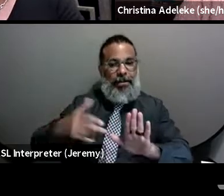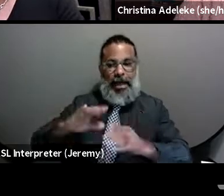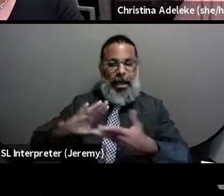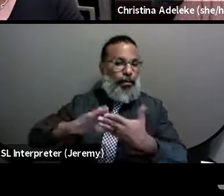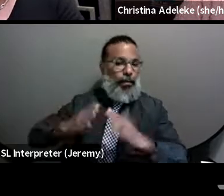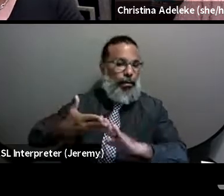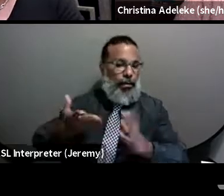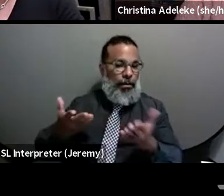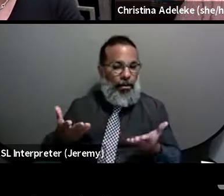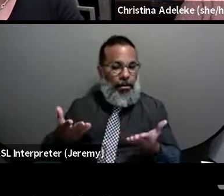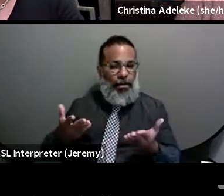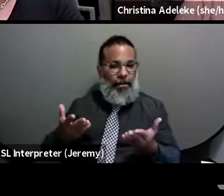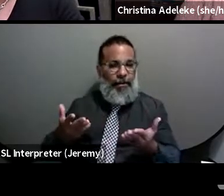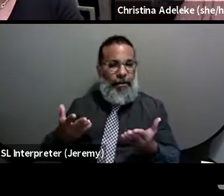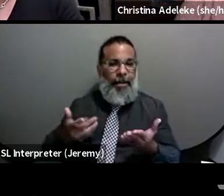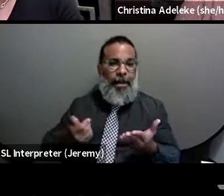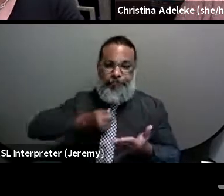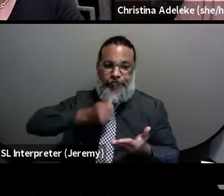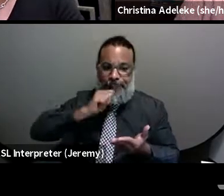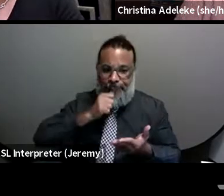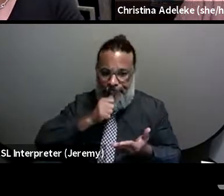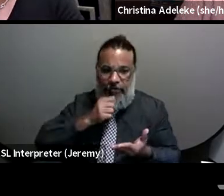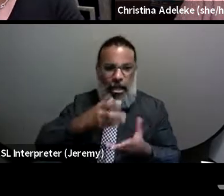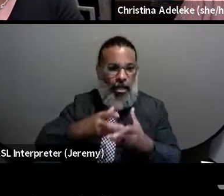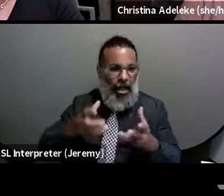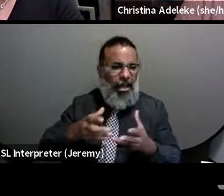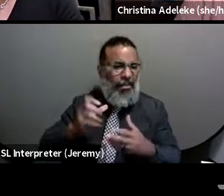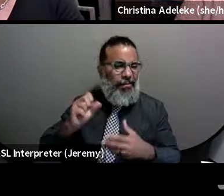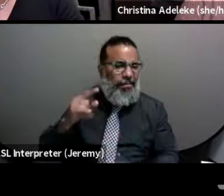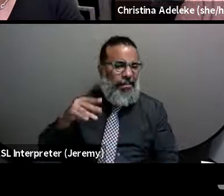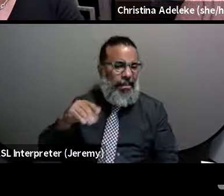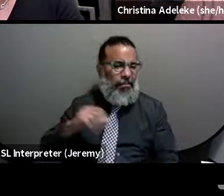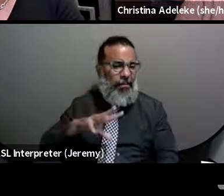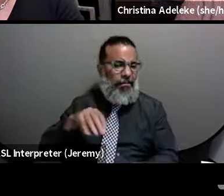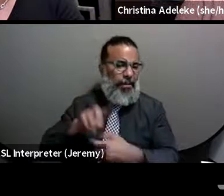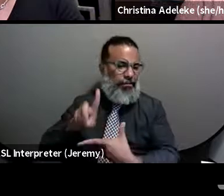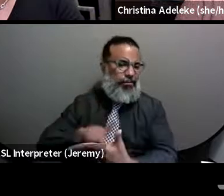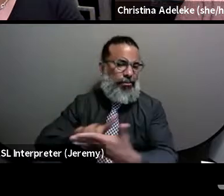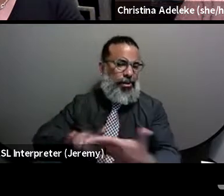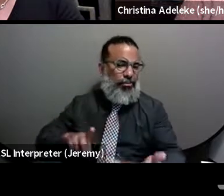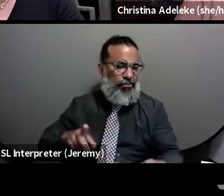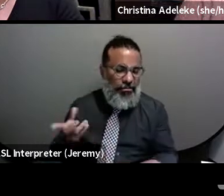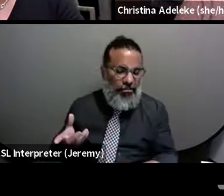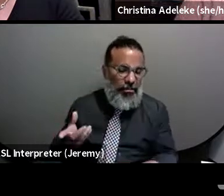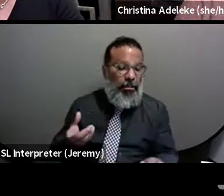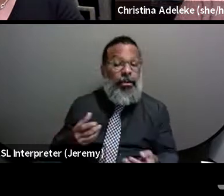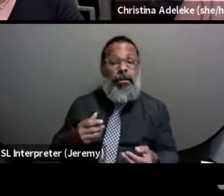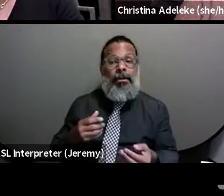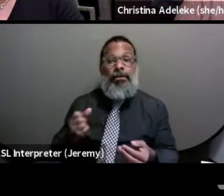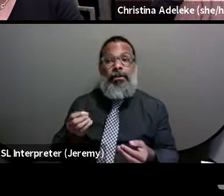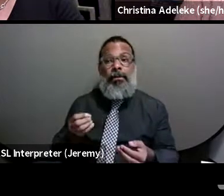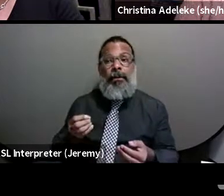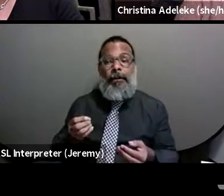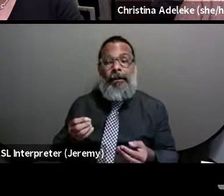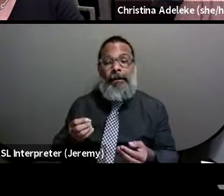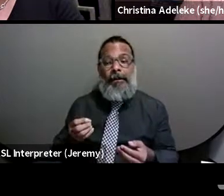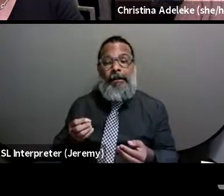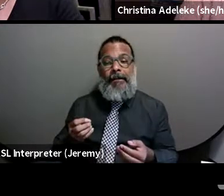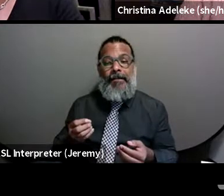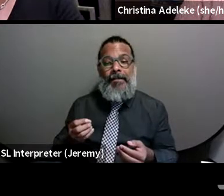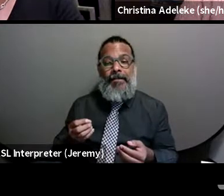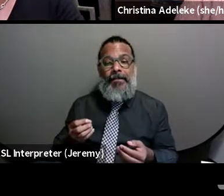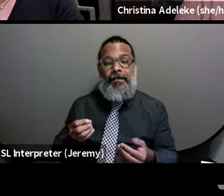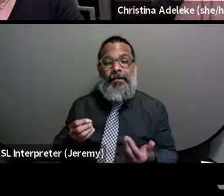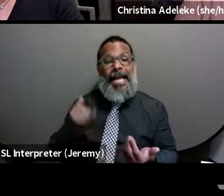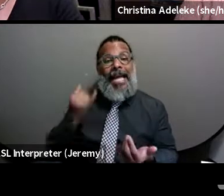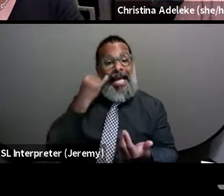which, you know, suffer from a lot of stigma and discrimination. And if it's, if it's, if